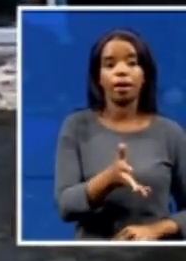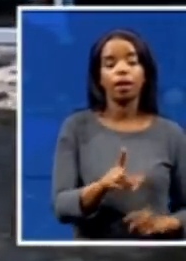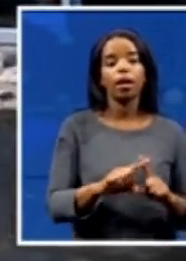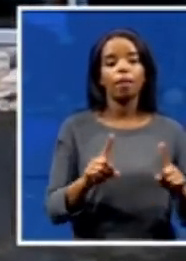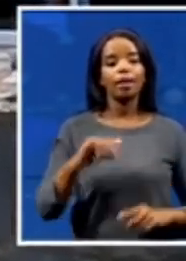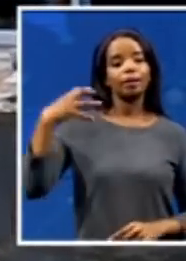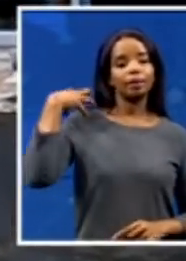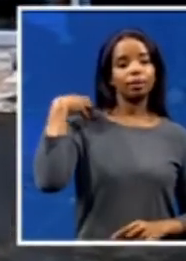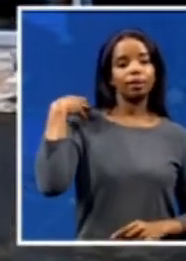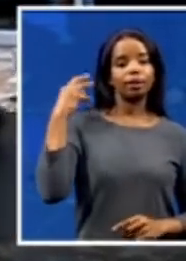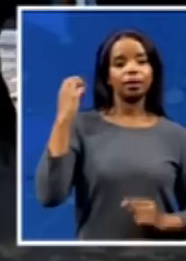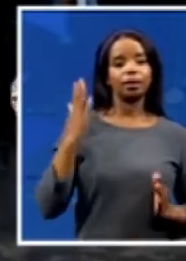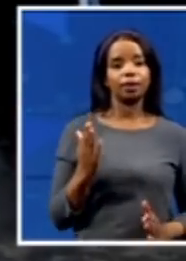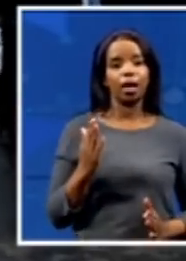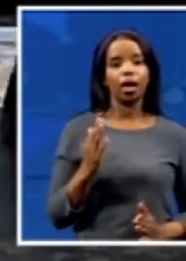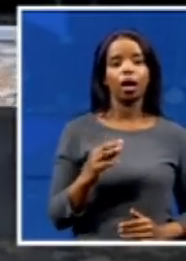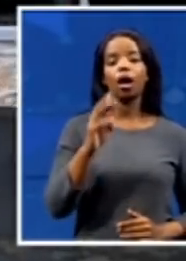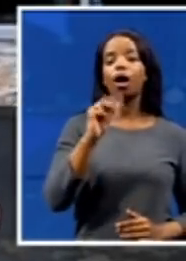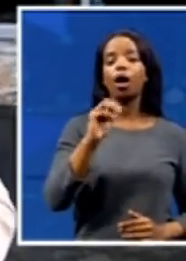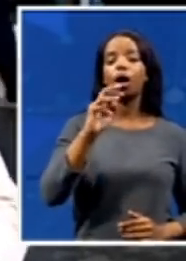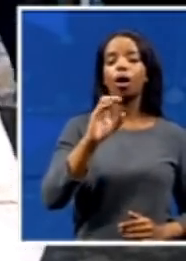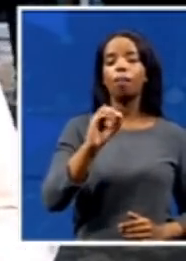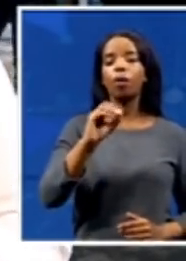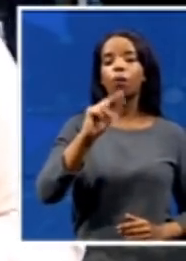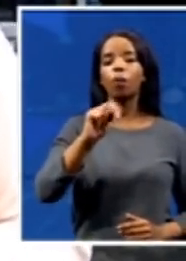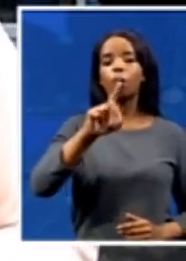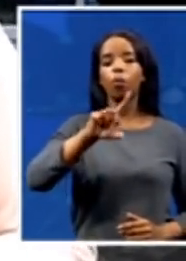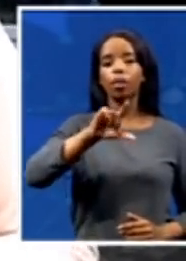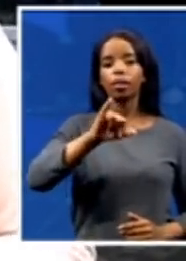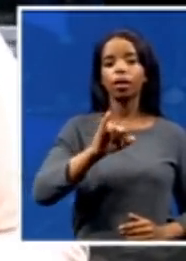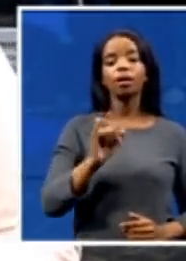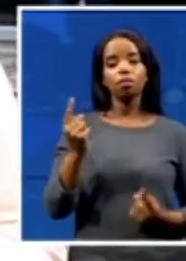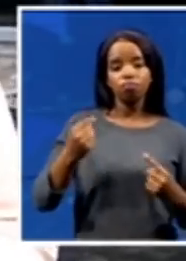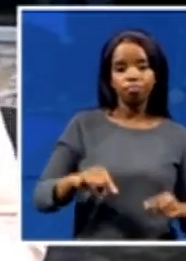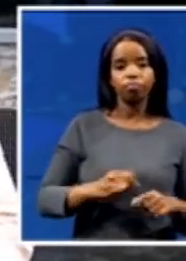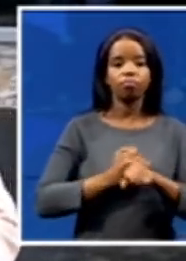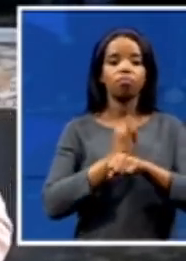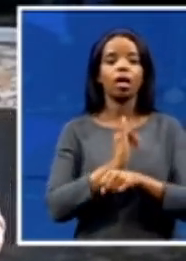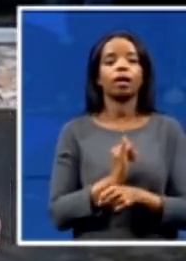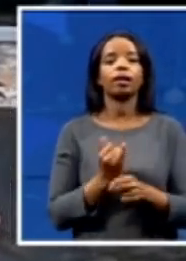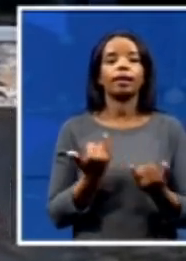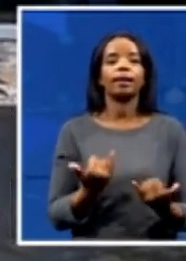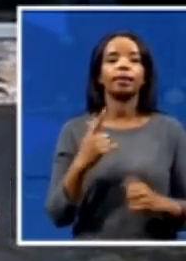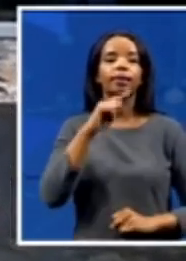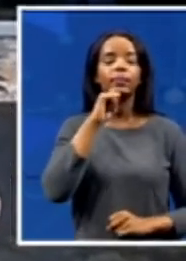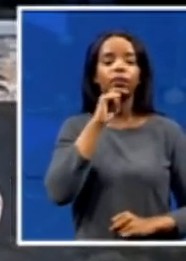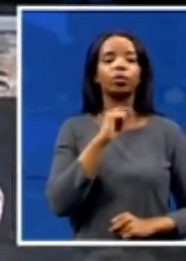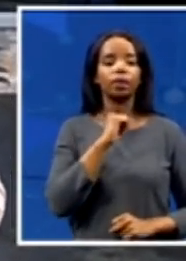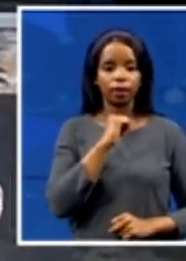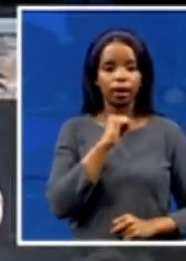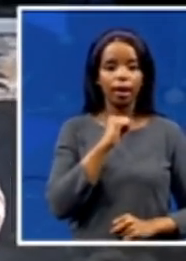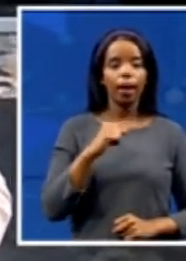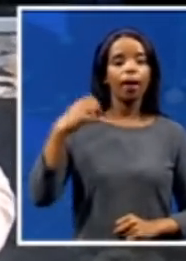this morning. We also know that the president is going to be accompanied by the minister of COGTA, Dr. Nkosa Zanadlaminizuma,